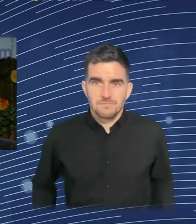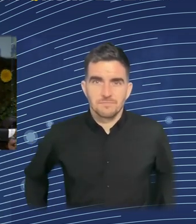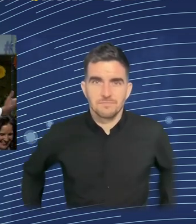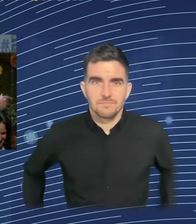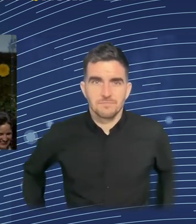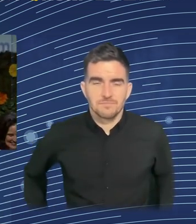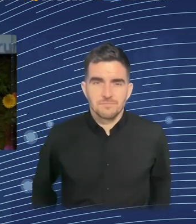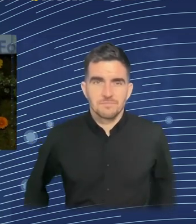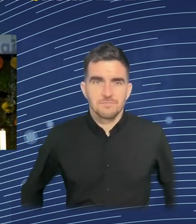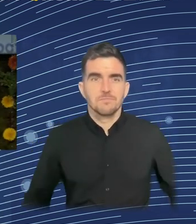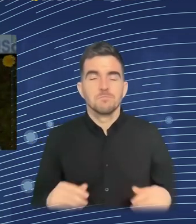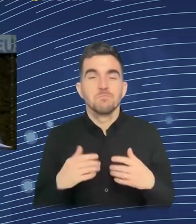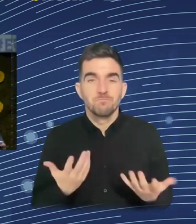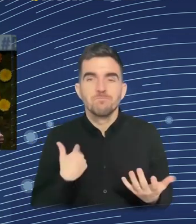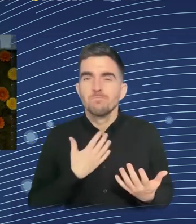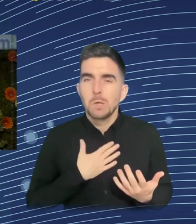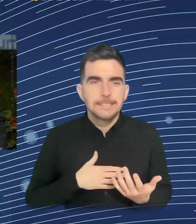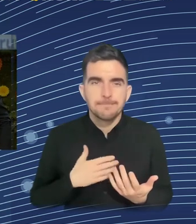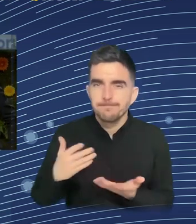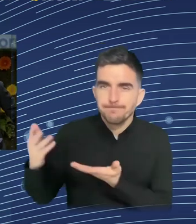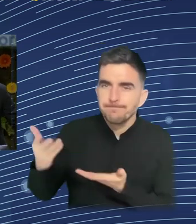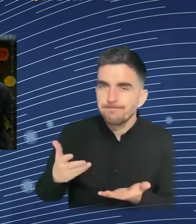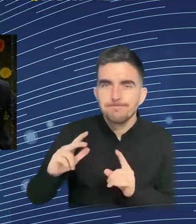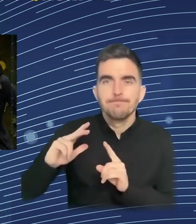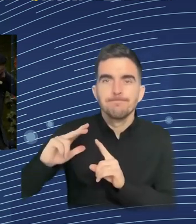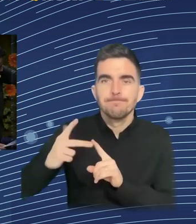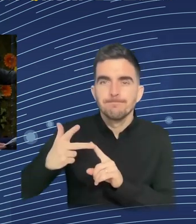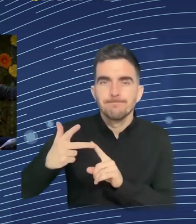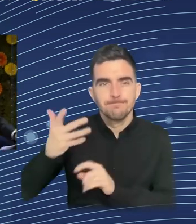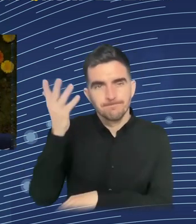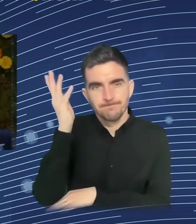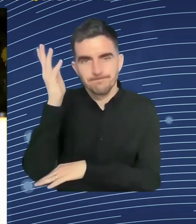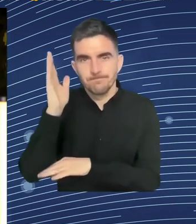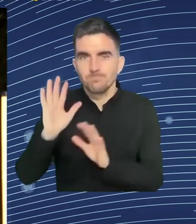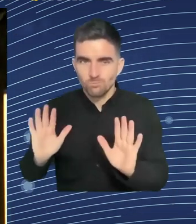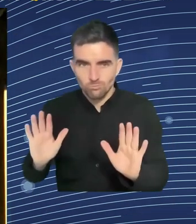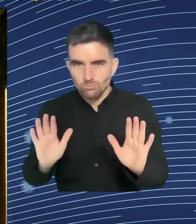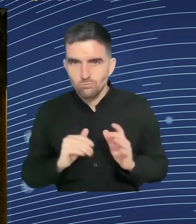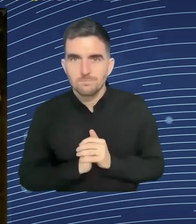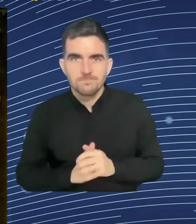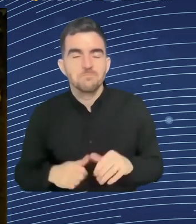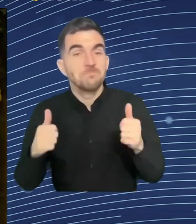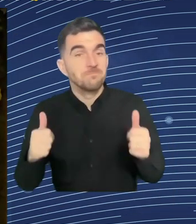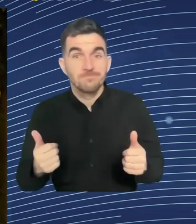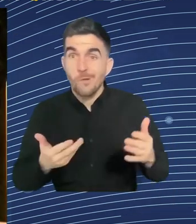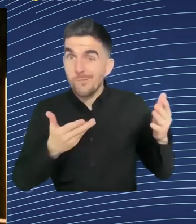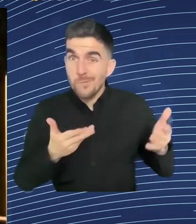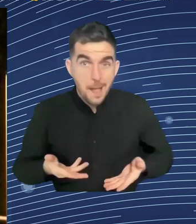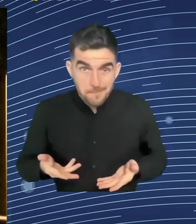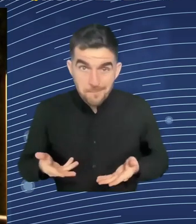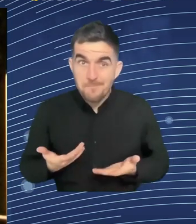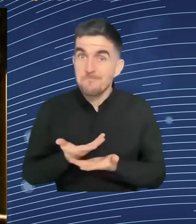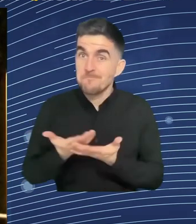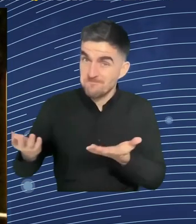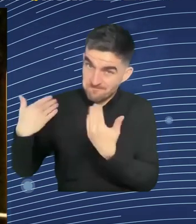Welcome. Take a seat. I'll introduce the speakers to you. I'll start with Commissioner Schmidt for Jobs